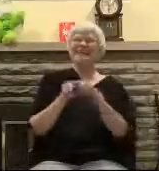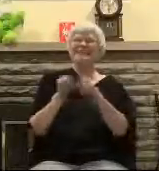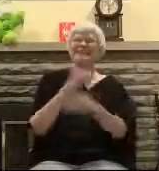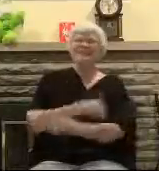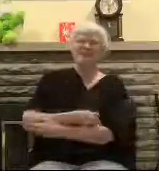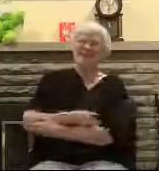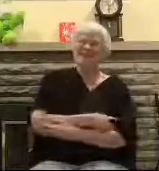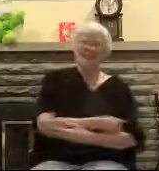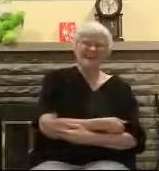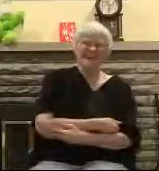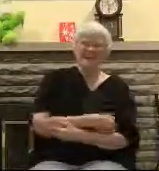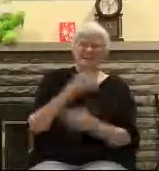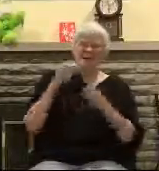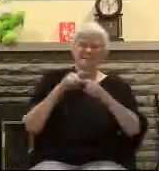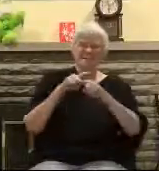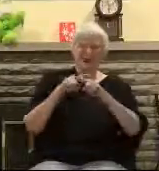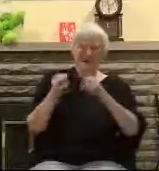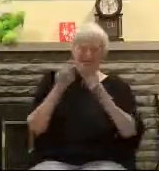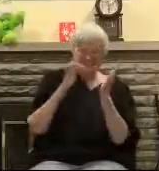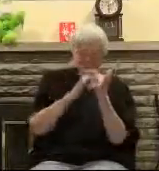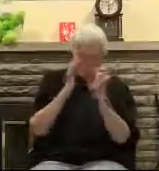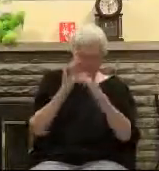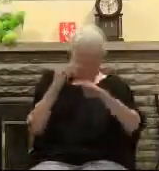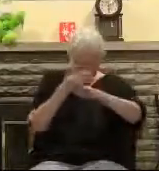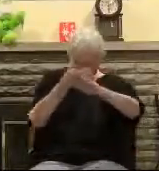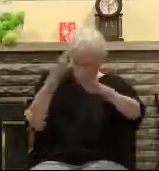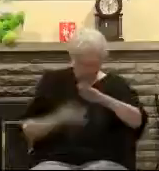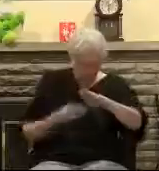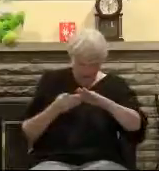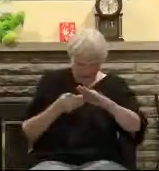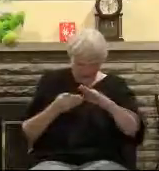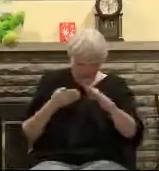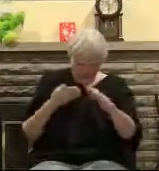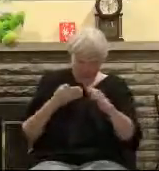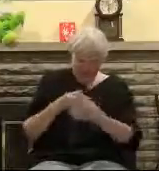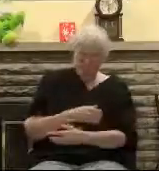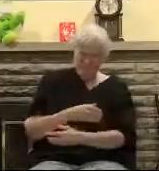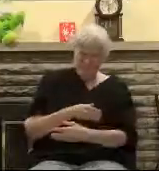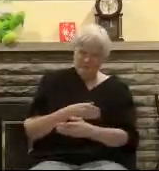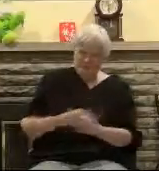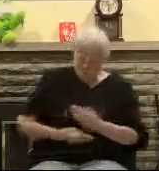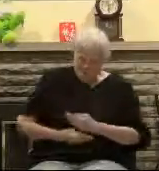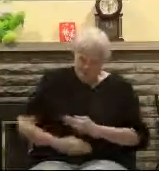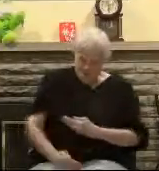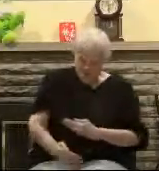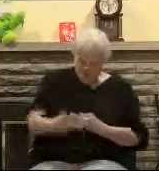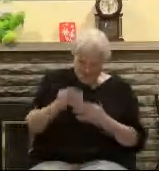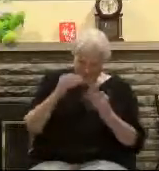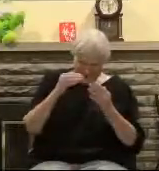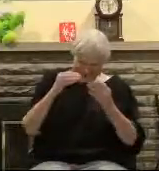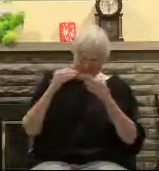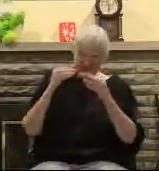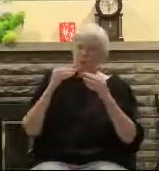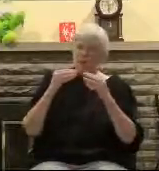baby in human form but his existence predates because he's eternal Amen